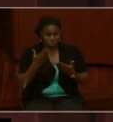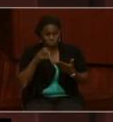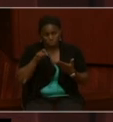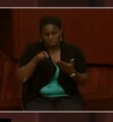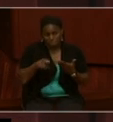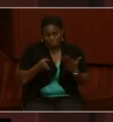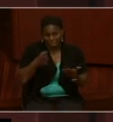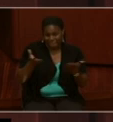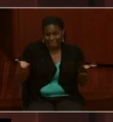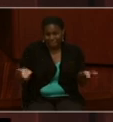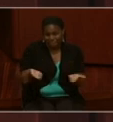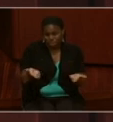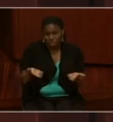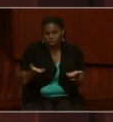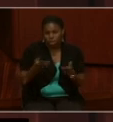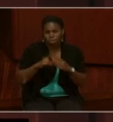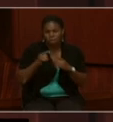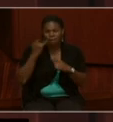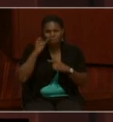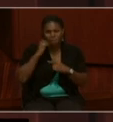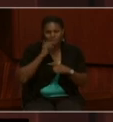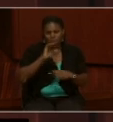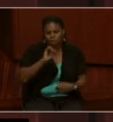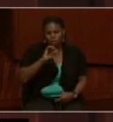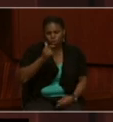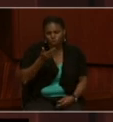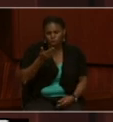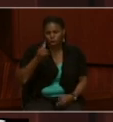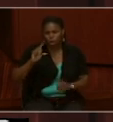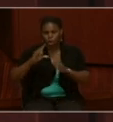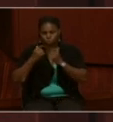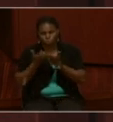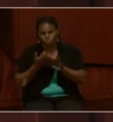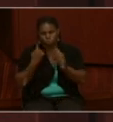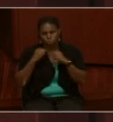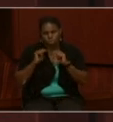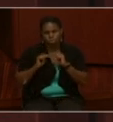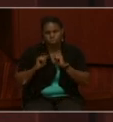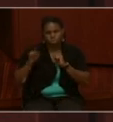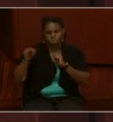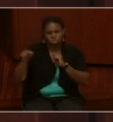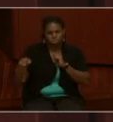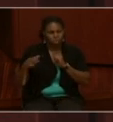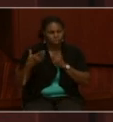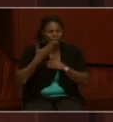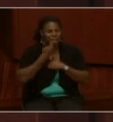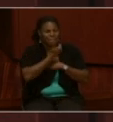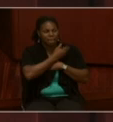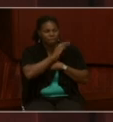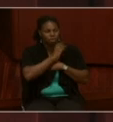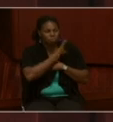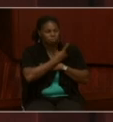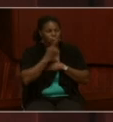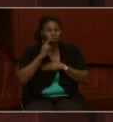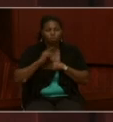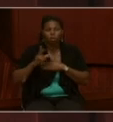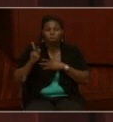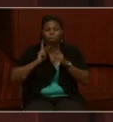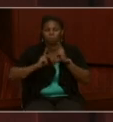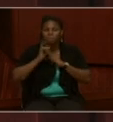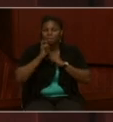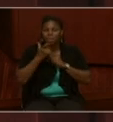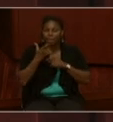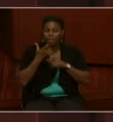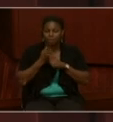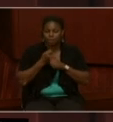here, but if it was not a Coast Guard manned crew, then your best bet is to try Archives II. Thank you, Mark. For those of you who didn't get